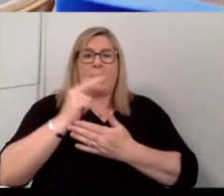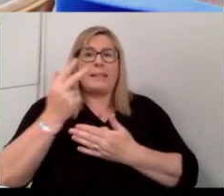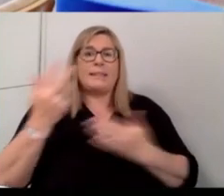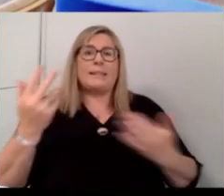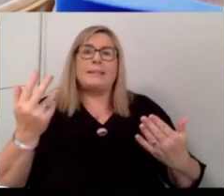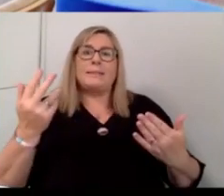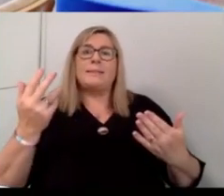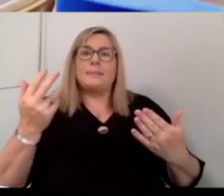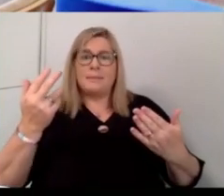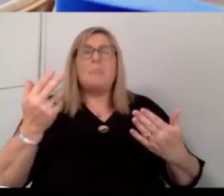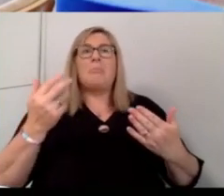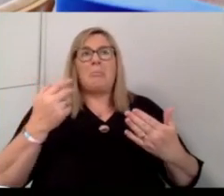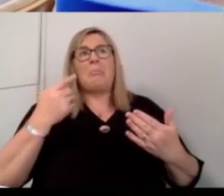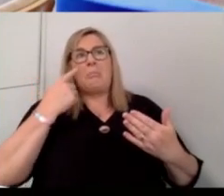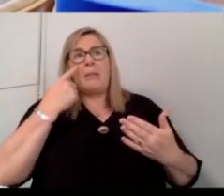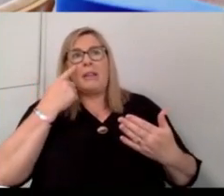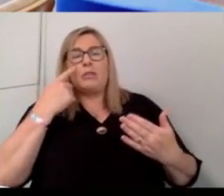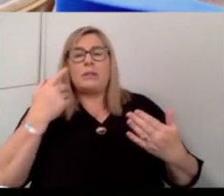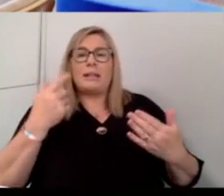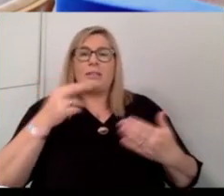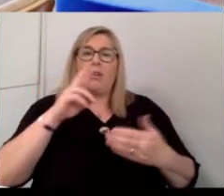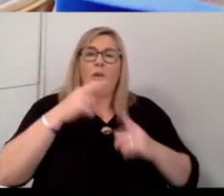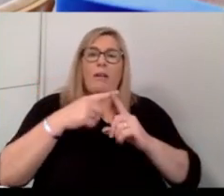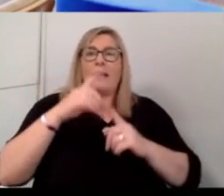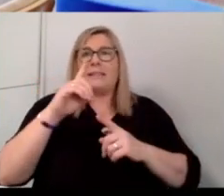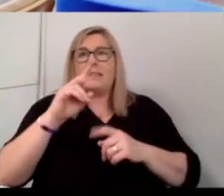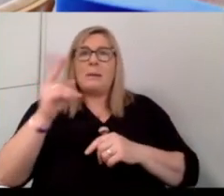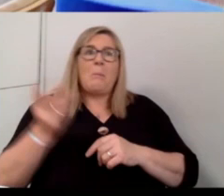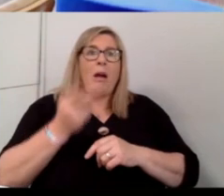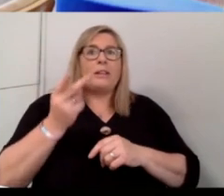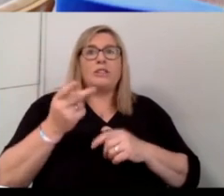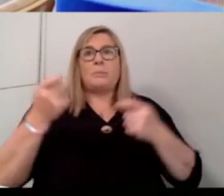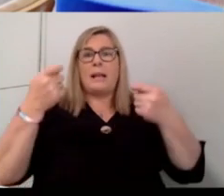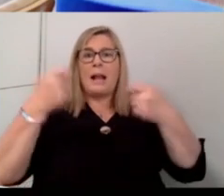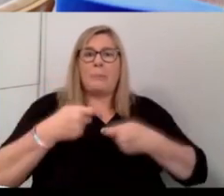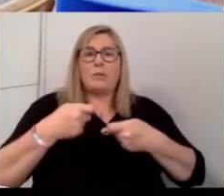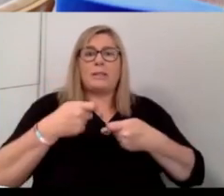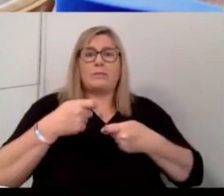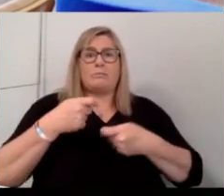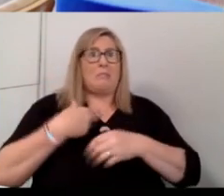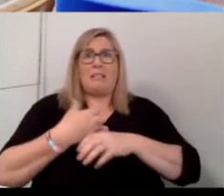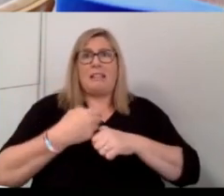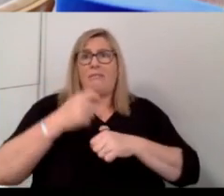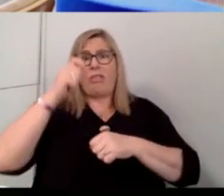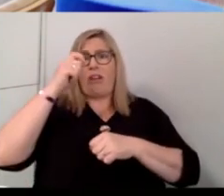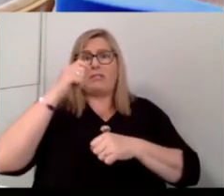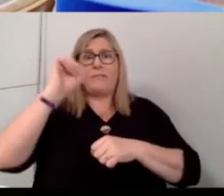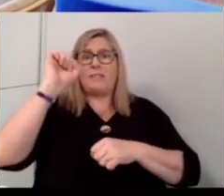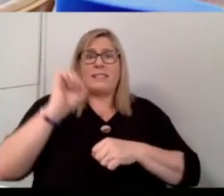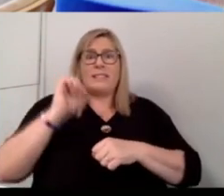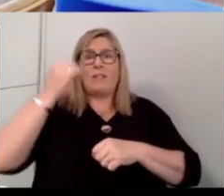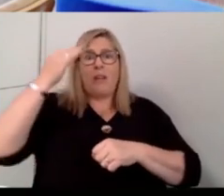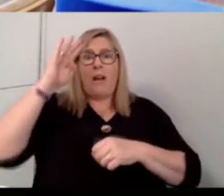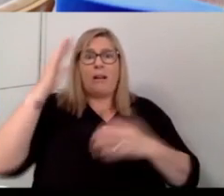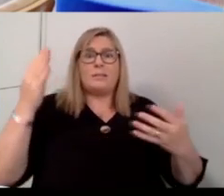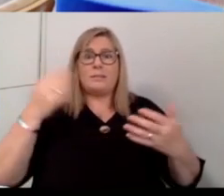in terms of looking at R&D partnerships and collaborations, it just wasn't on the radar. I looked